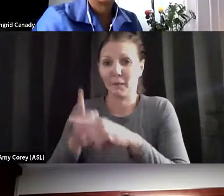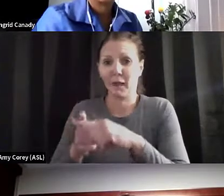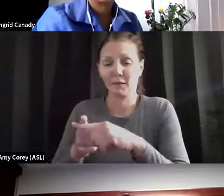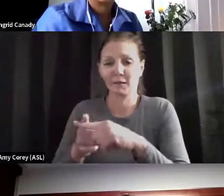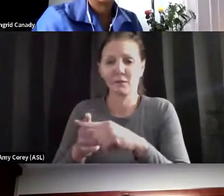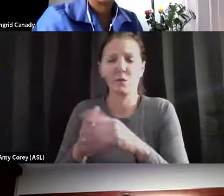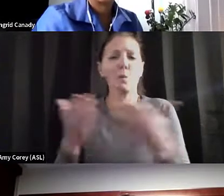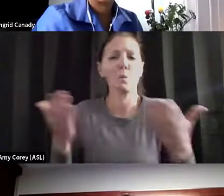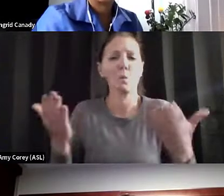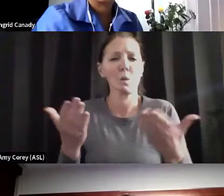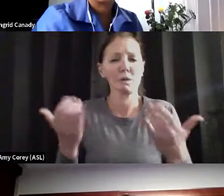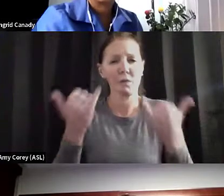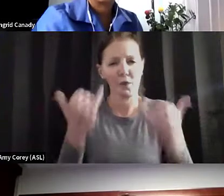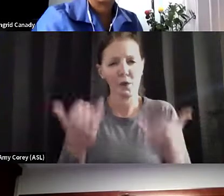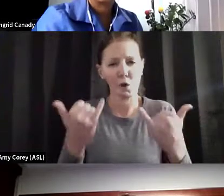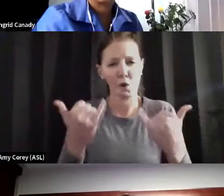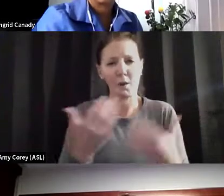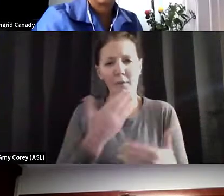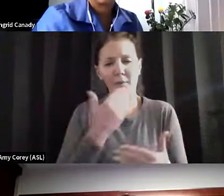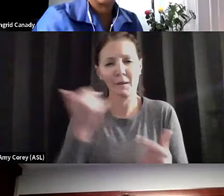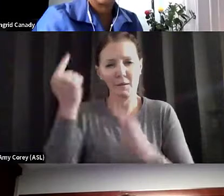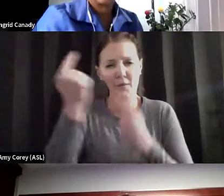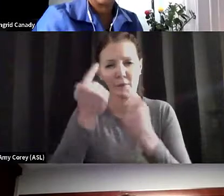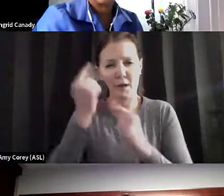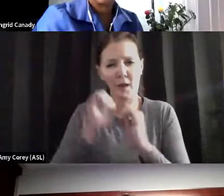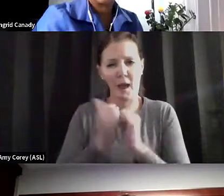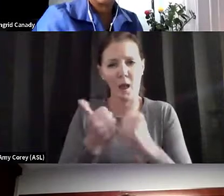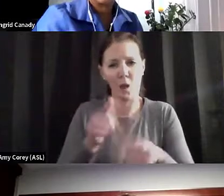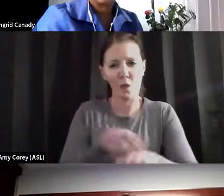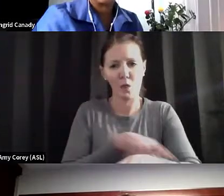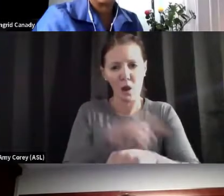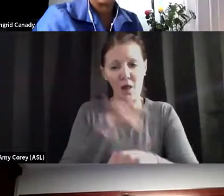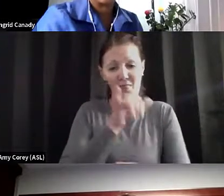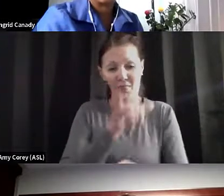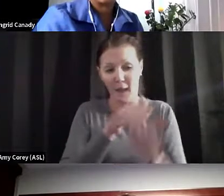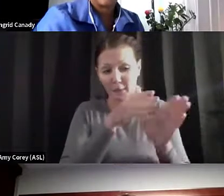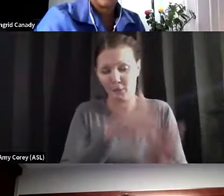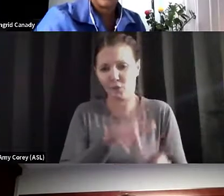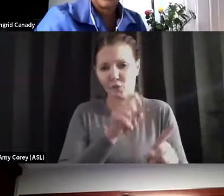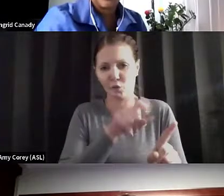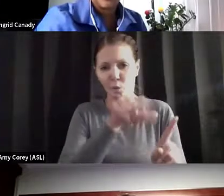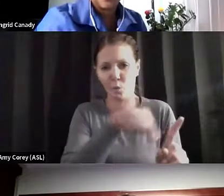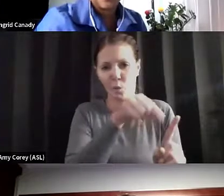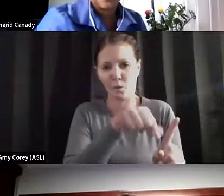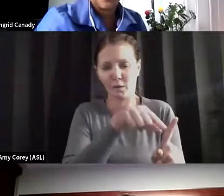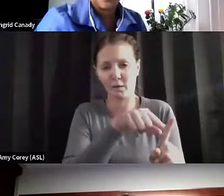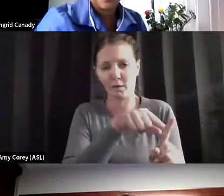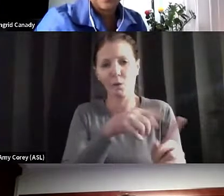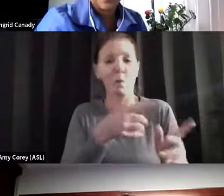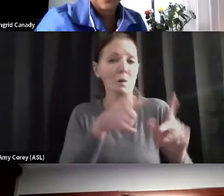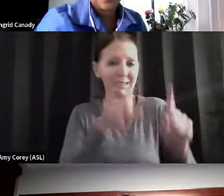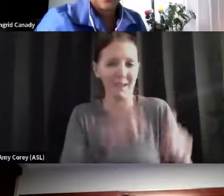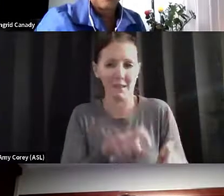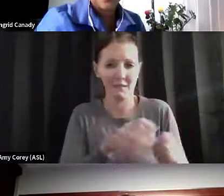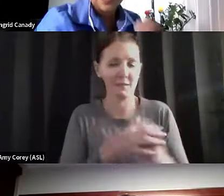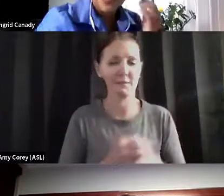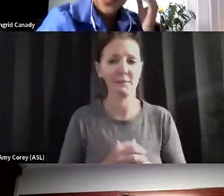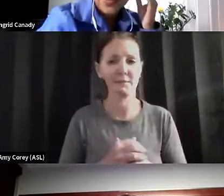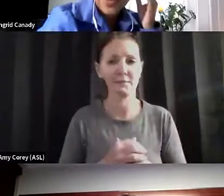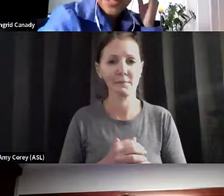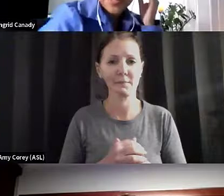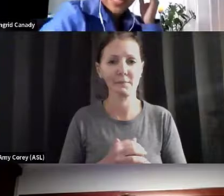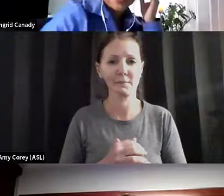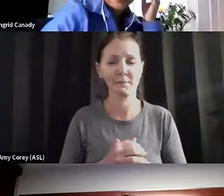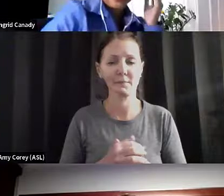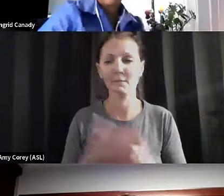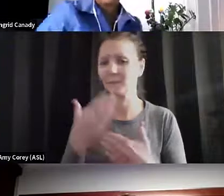is the current best thinking and how long that person should quarantine and or test? David, thank